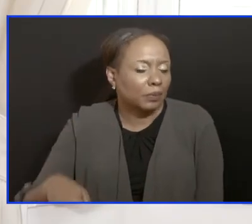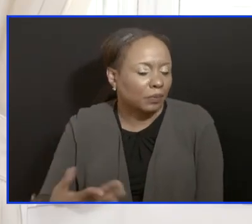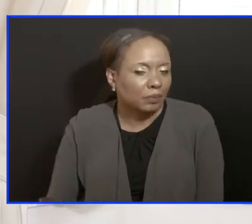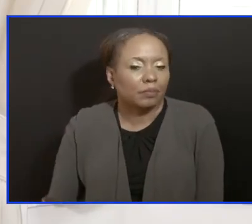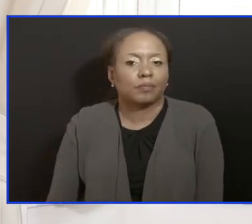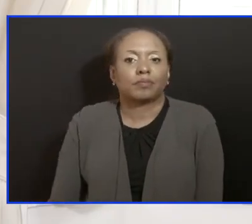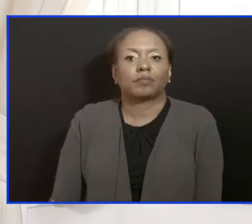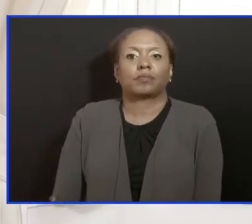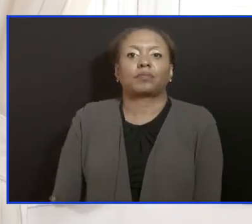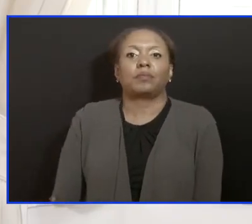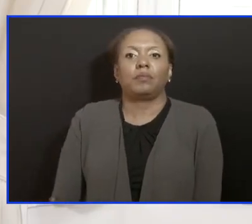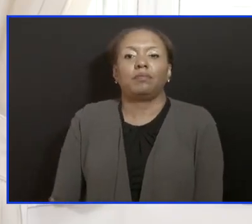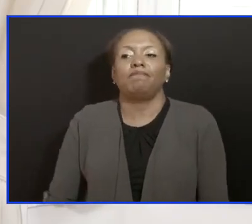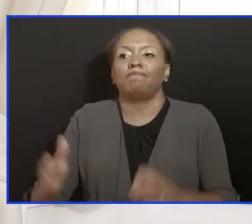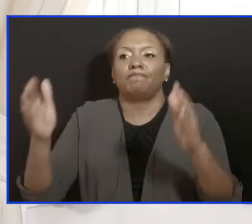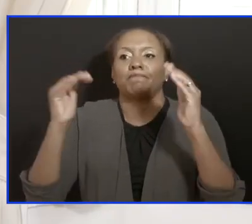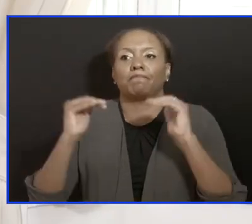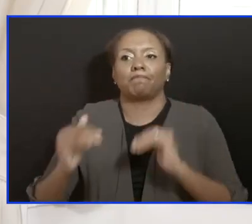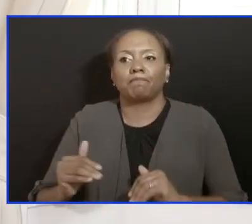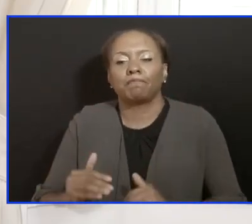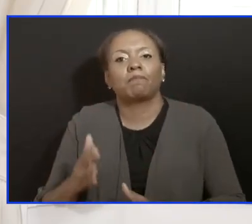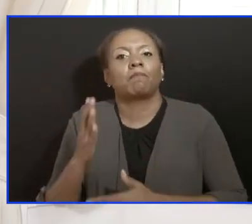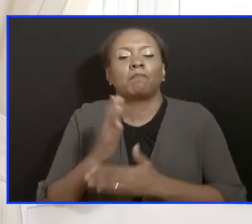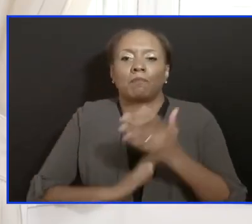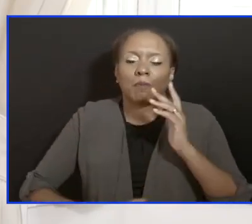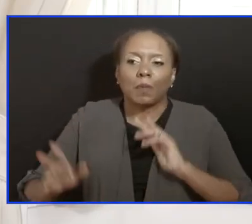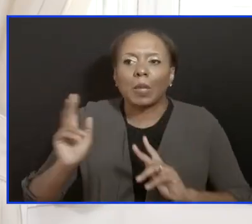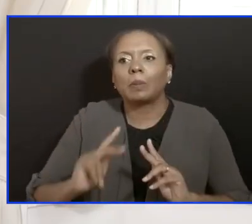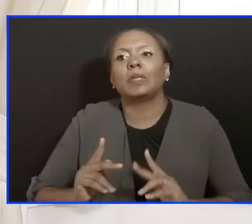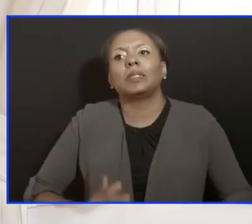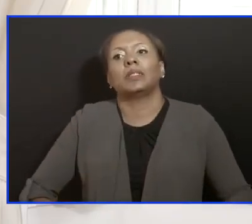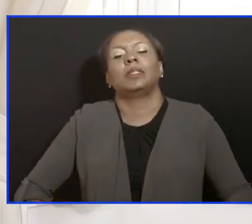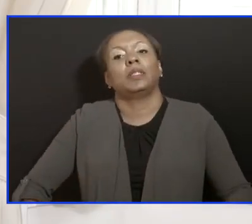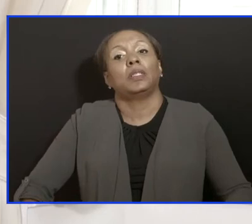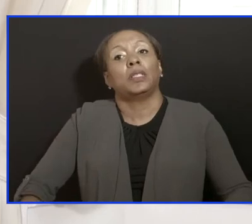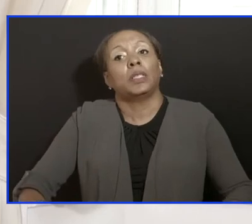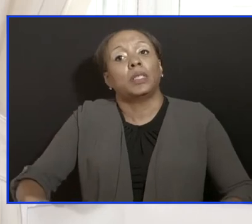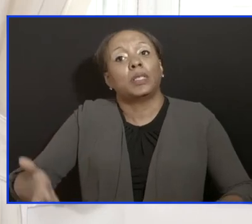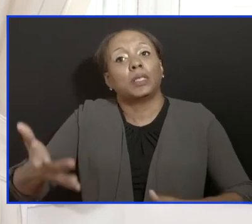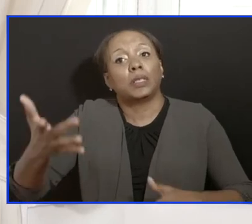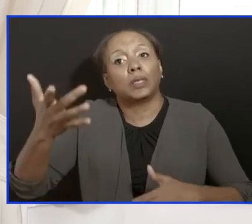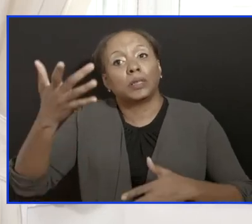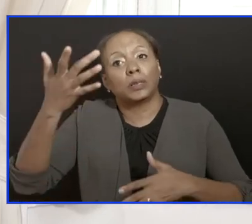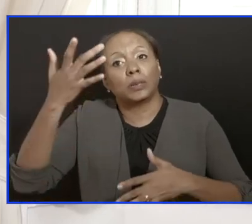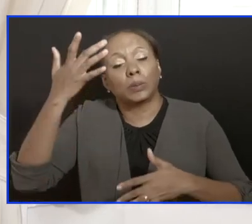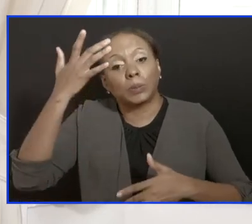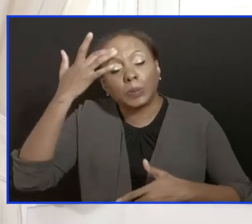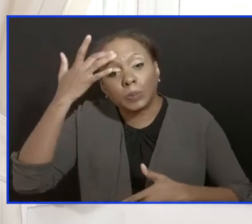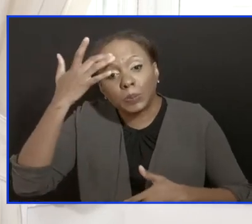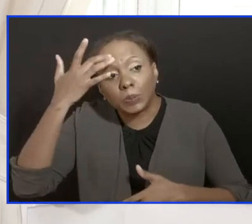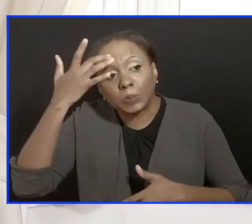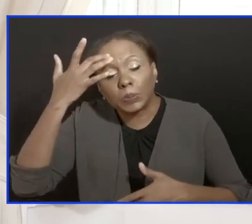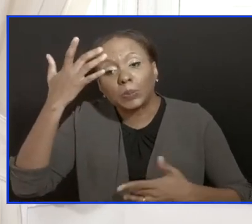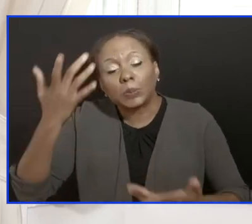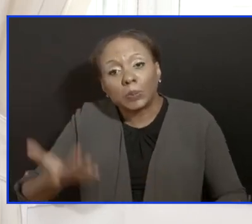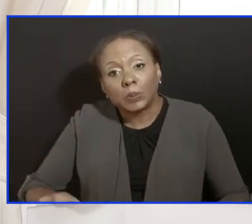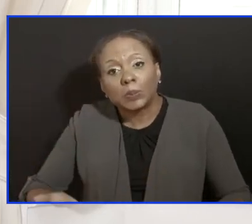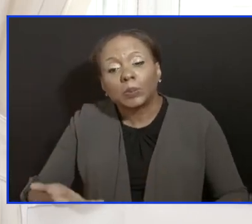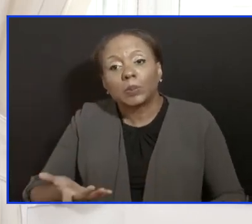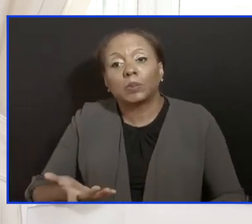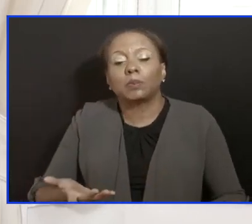that we, based upon either the symptomatology pattern that they have or their comorbidity status,